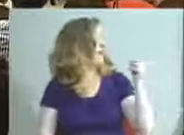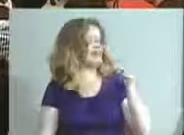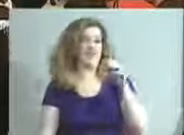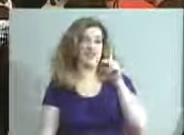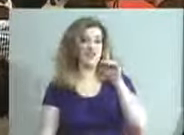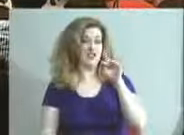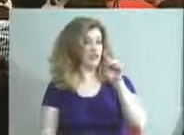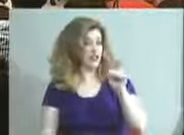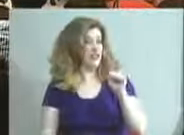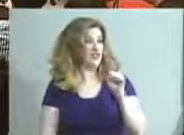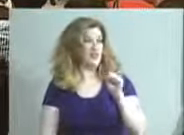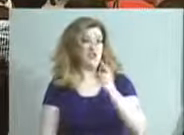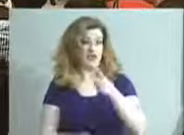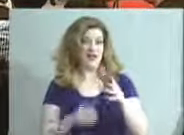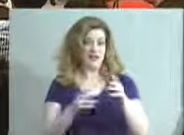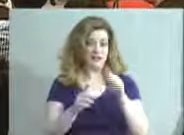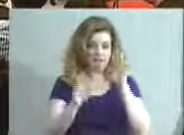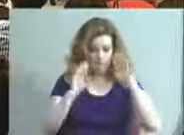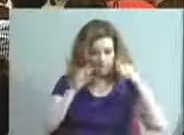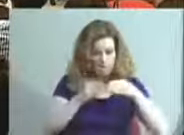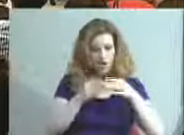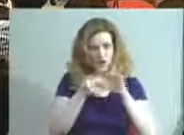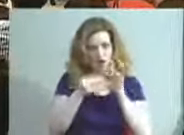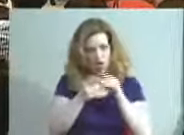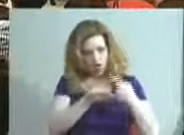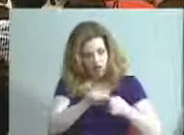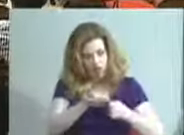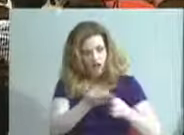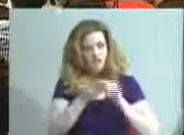the dialogue around that, which is great. That's good.